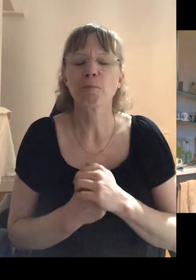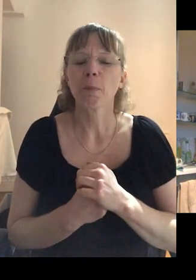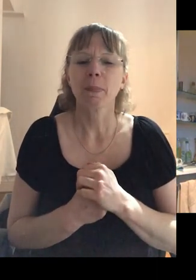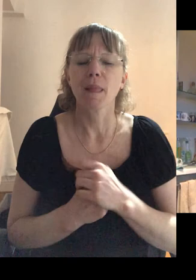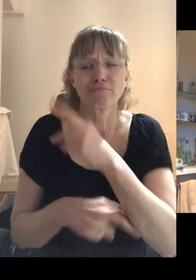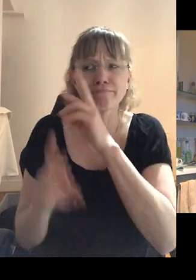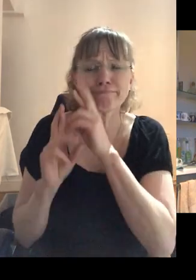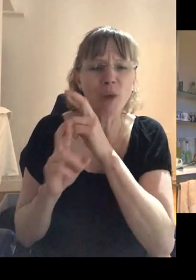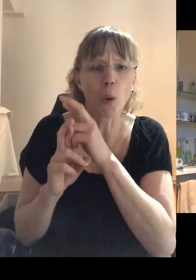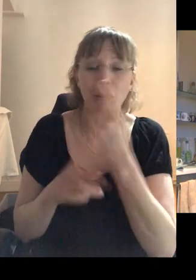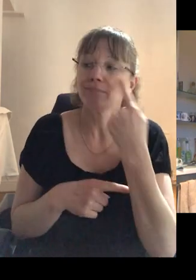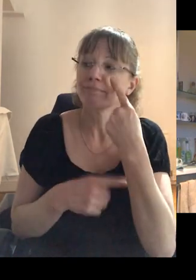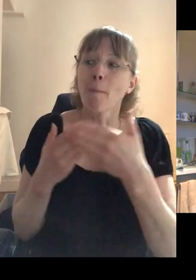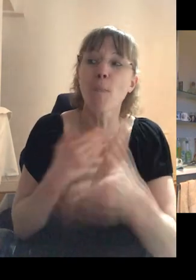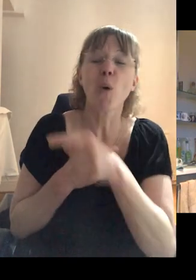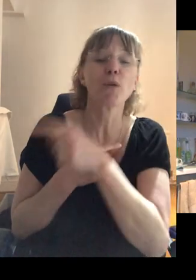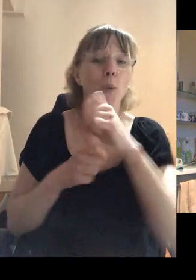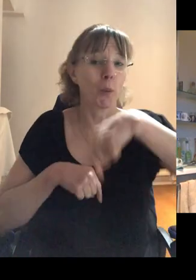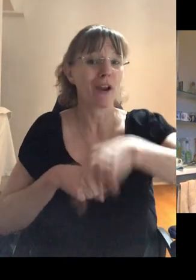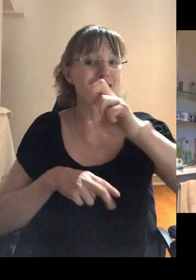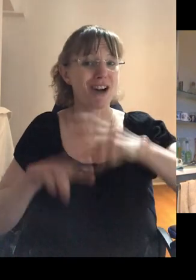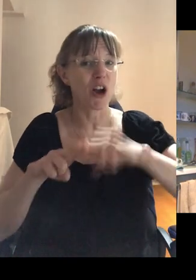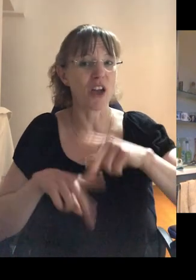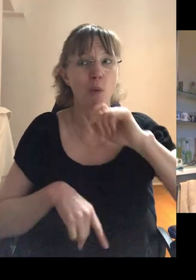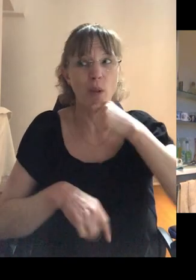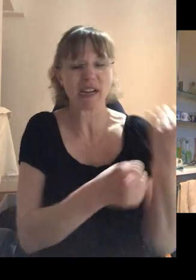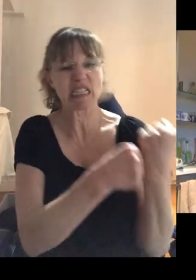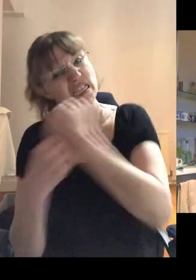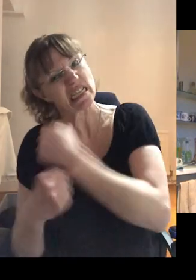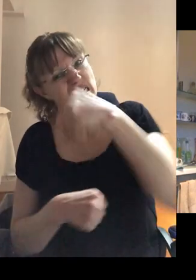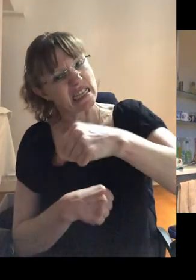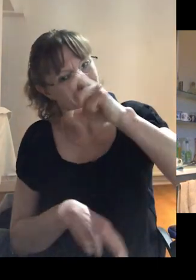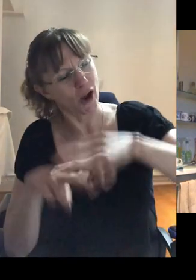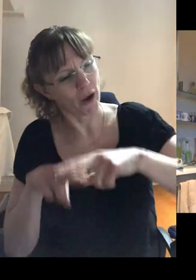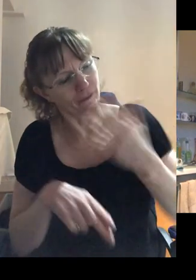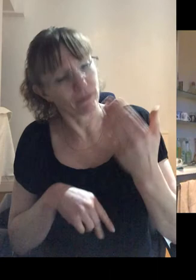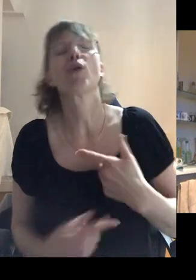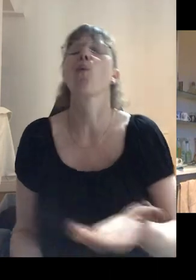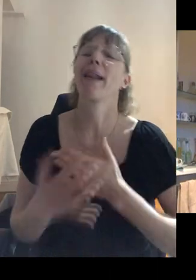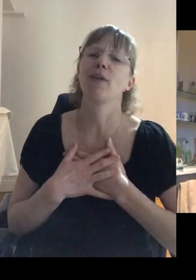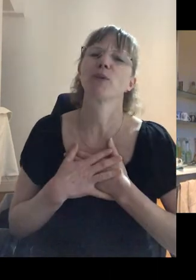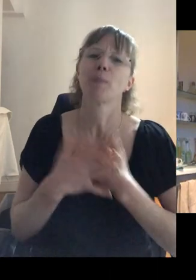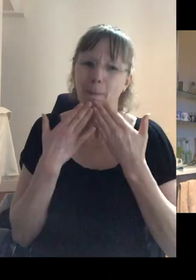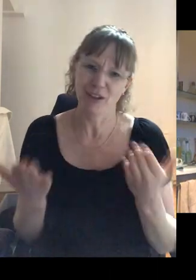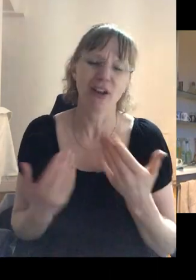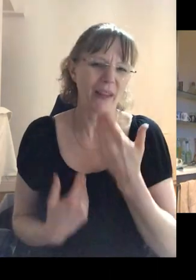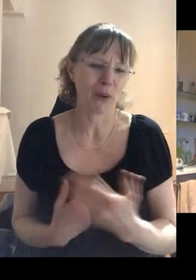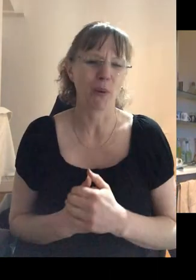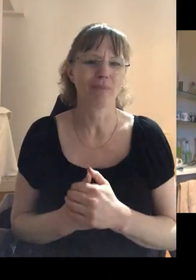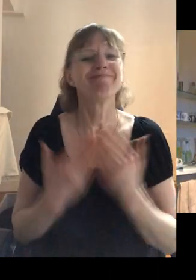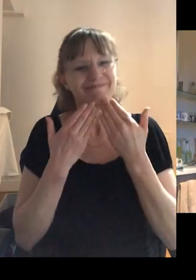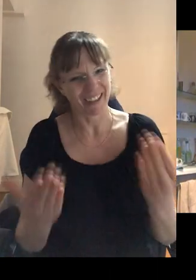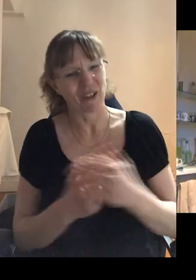I hope that we see a lot more of you in Cardiff. We're going to be dragging you down here. Oh, I'd love to. I'd love to. My pleasure. Jochen Wauw.